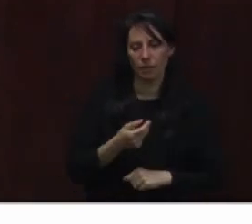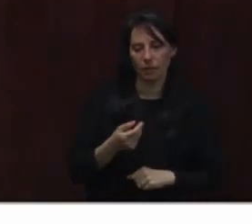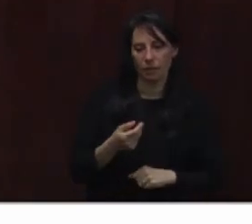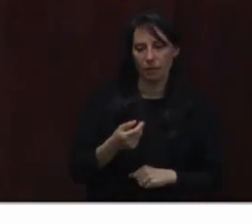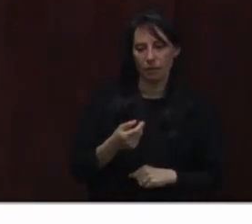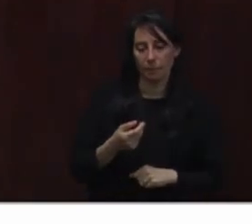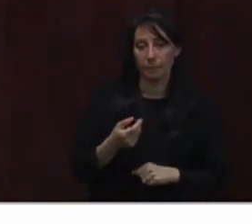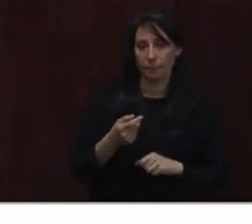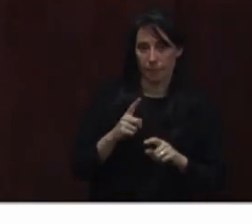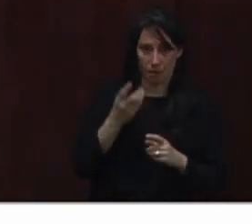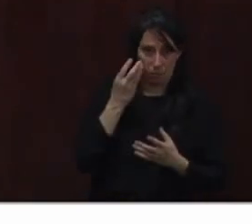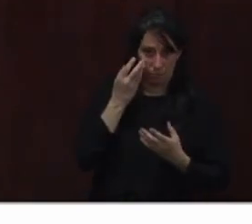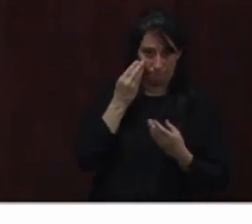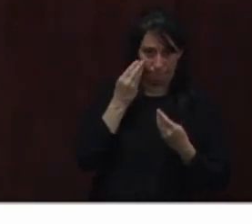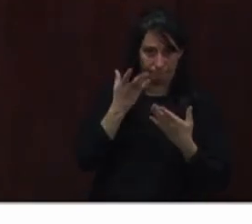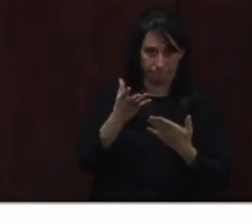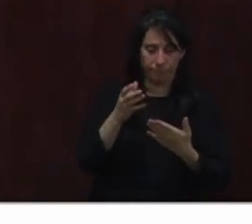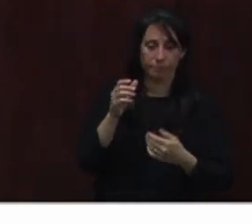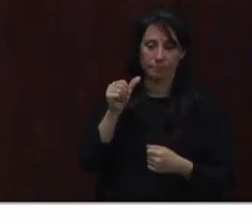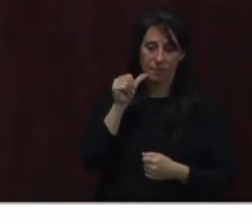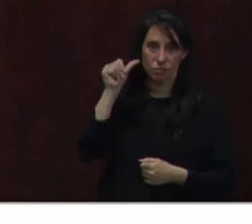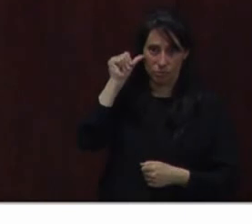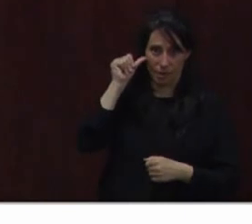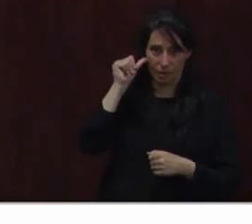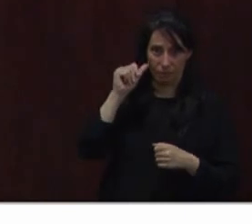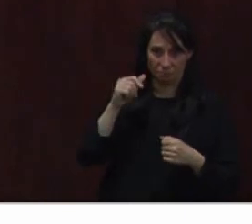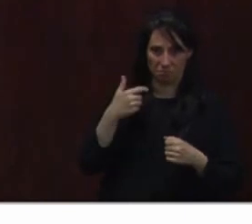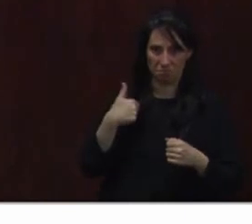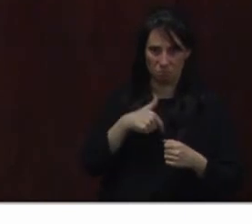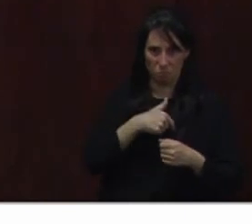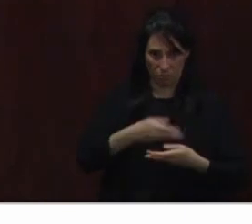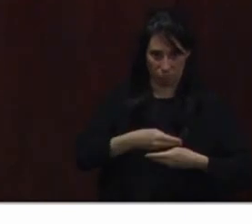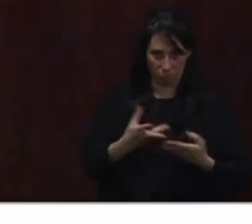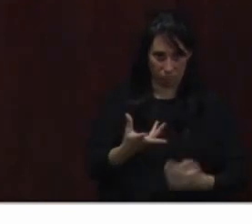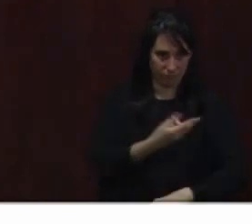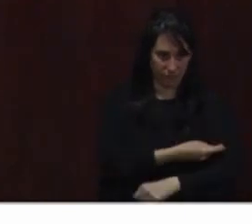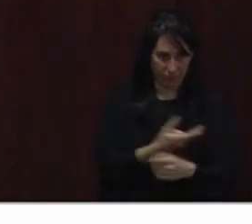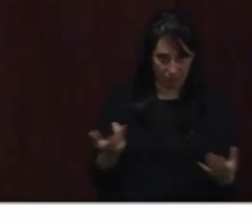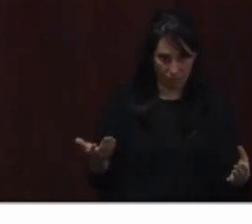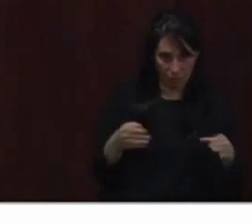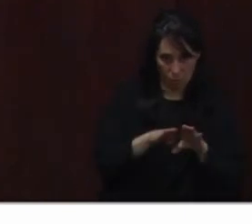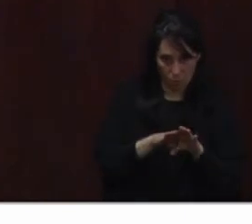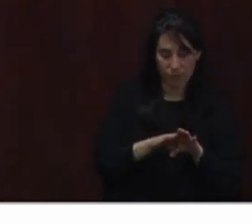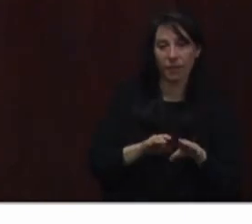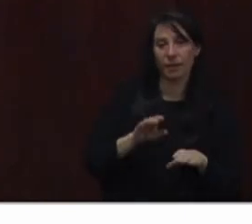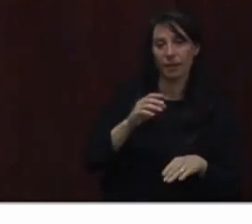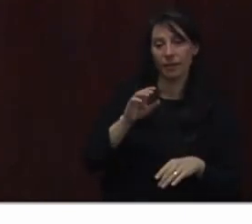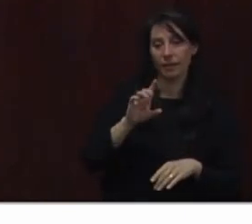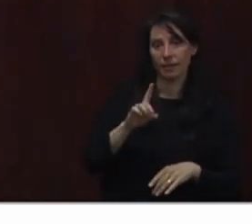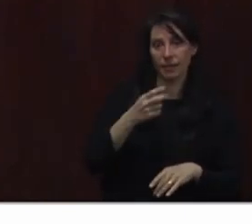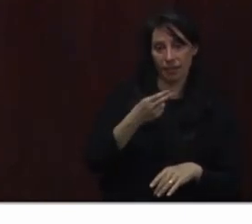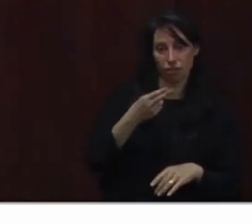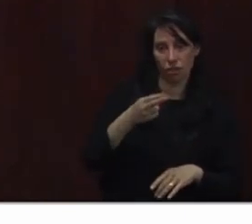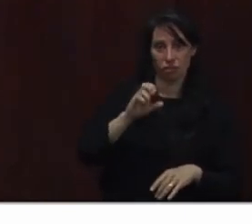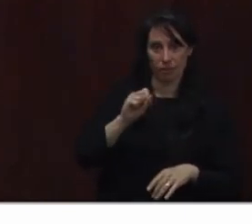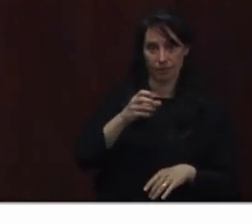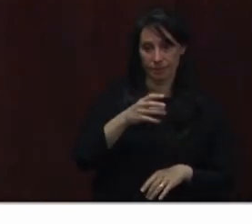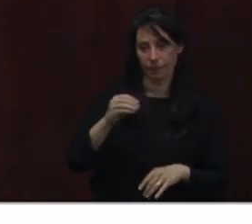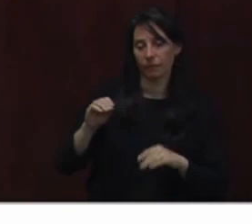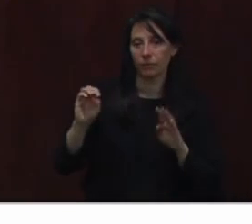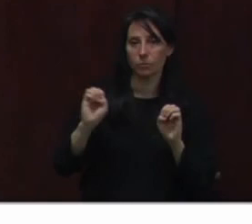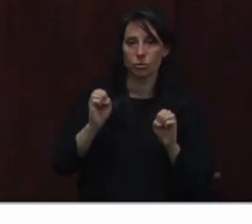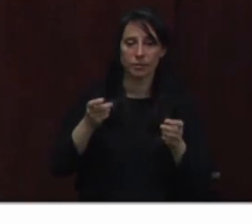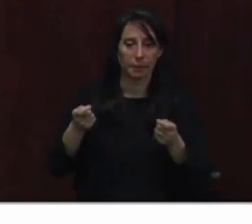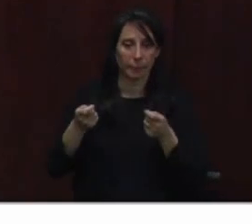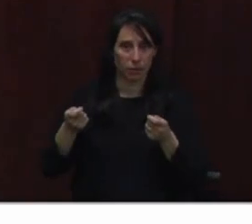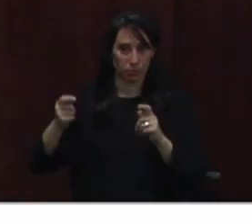the end of yesterday's clinics, Buncombe County Health and Human Services with our partners at Emergency Management and other